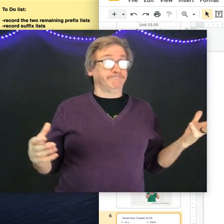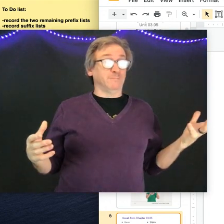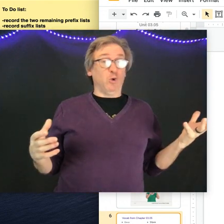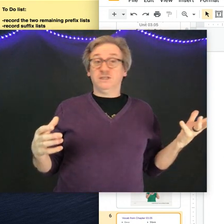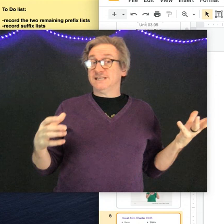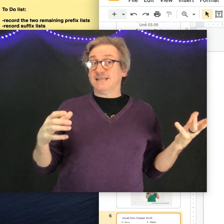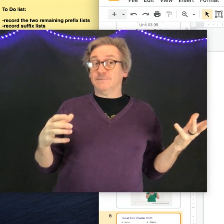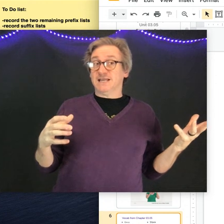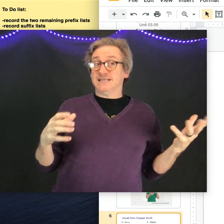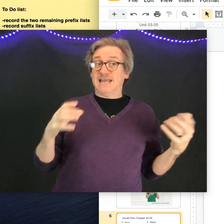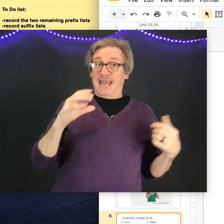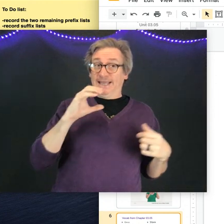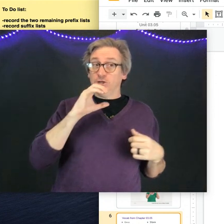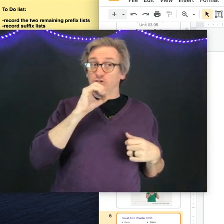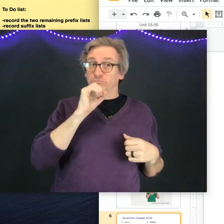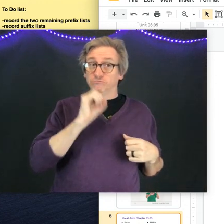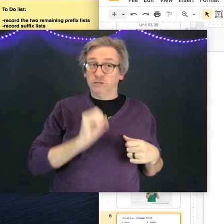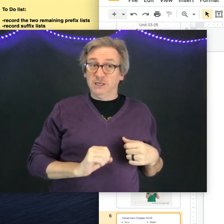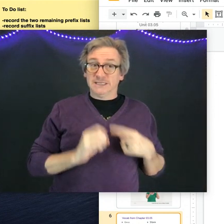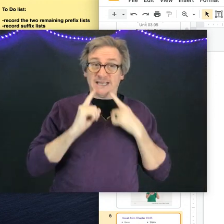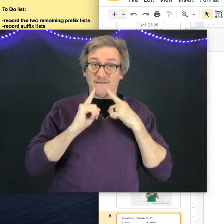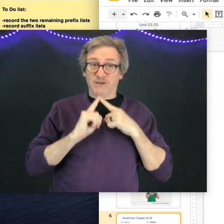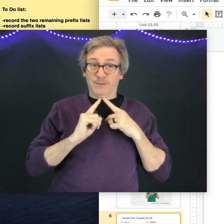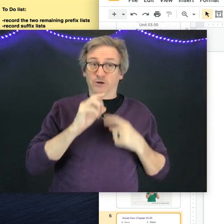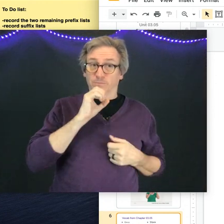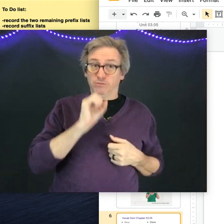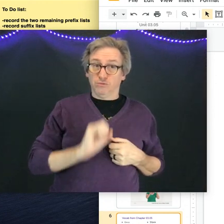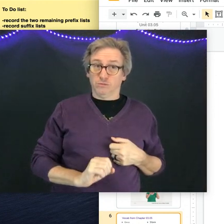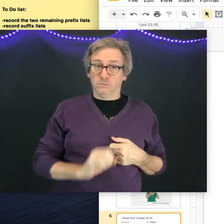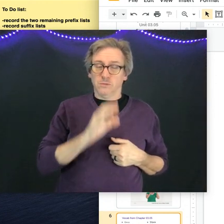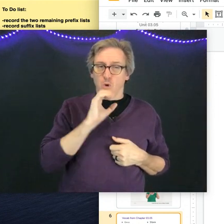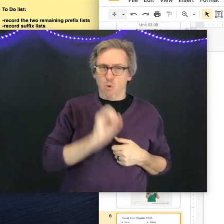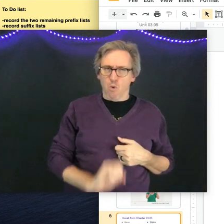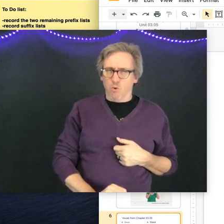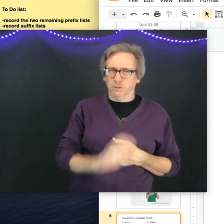Old. Old is the same sign as age. It's like having a beard.